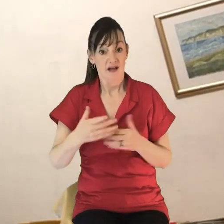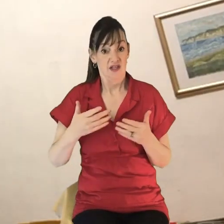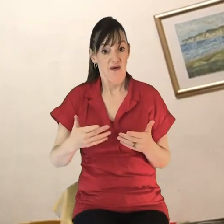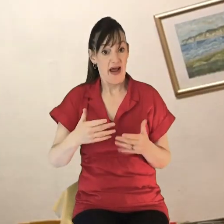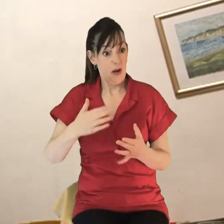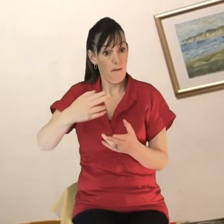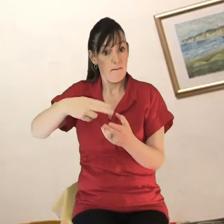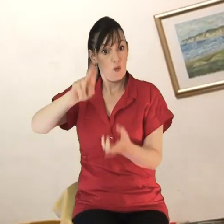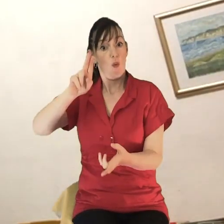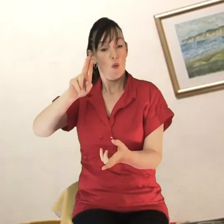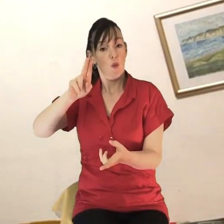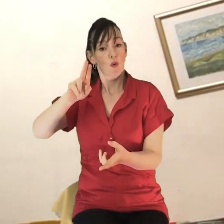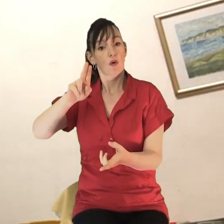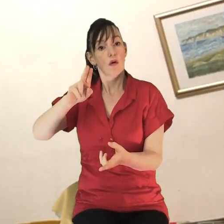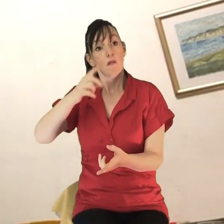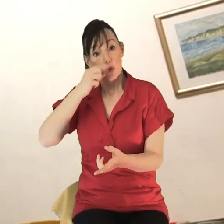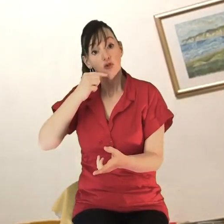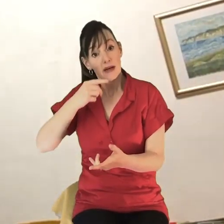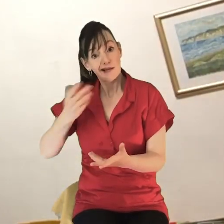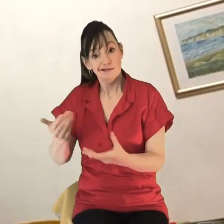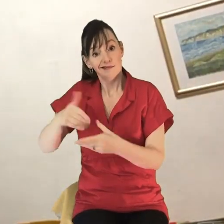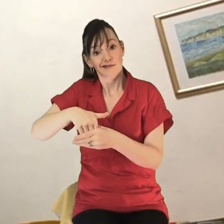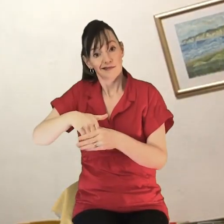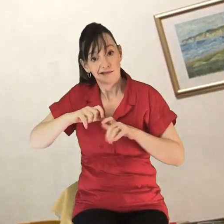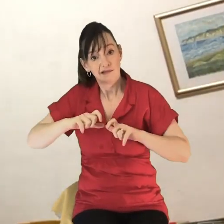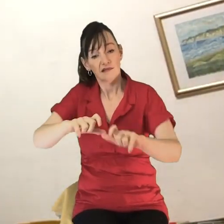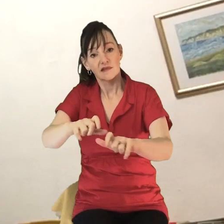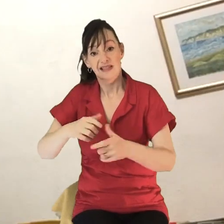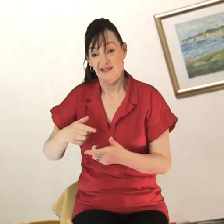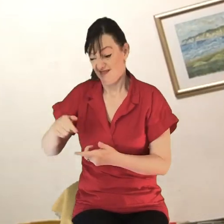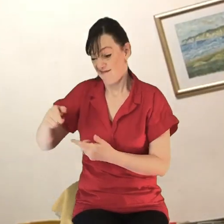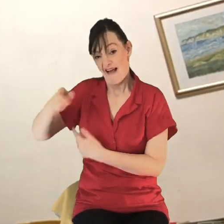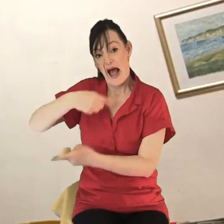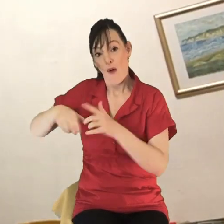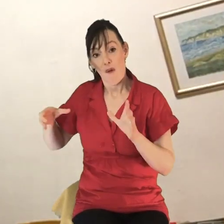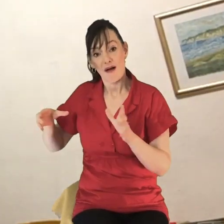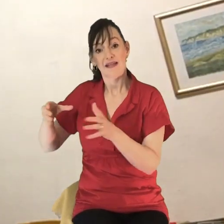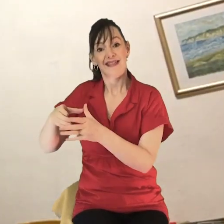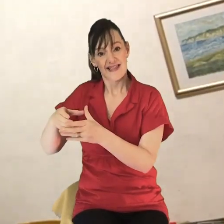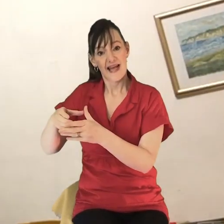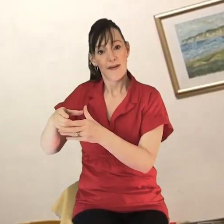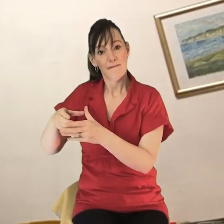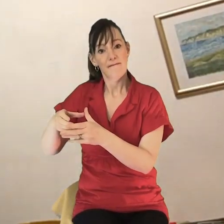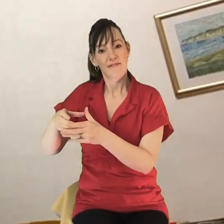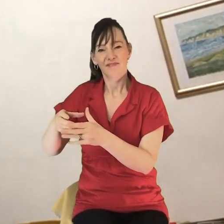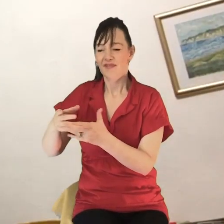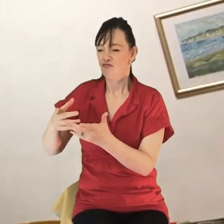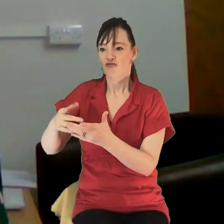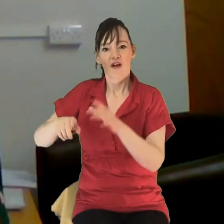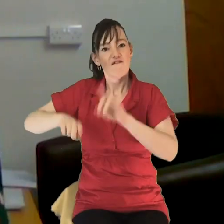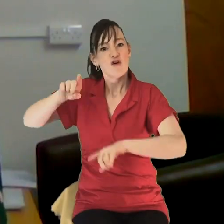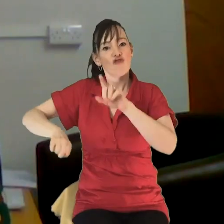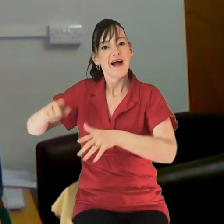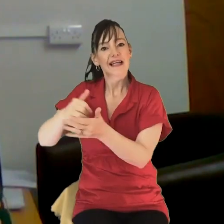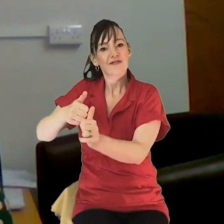bigger uptake of that. So I've got a variety of people with experience and skill on the team, and some of them would be reluctant to offer